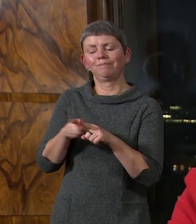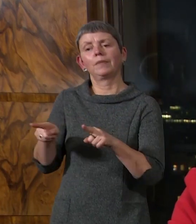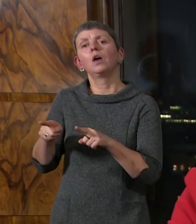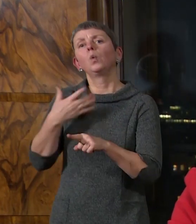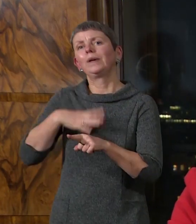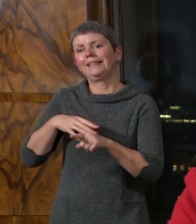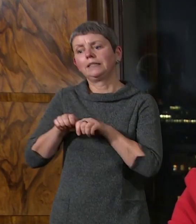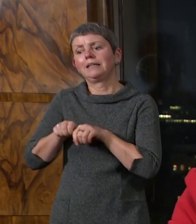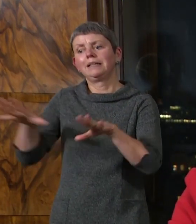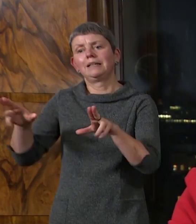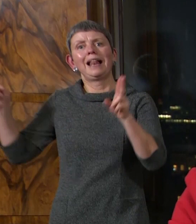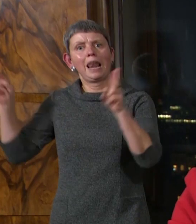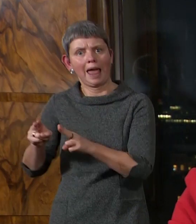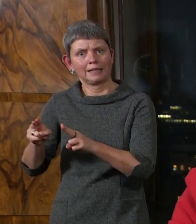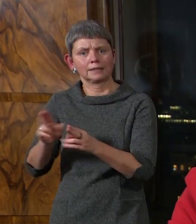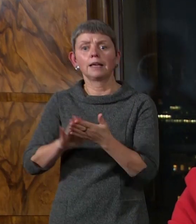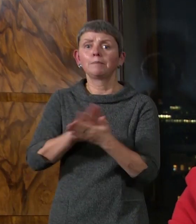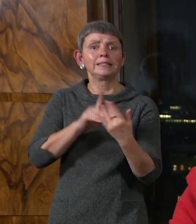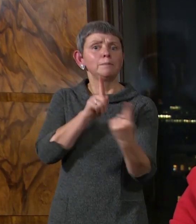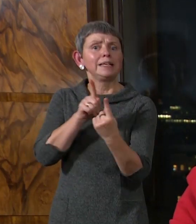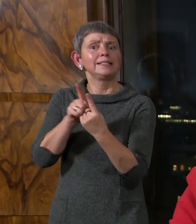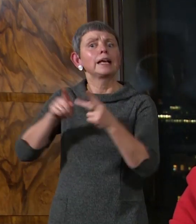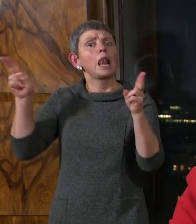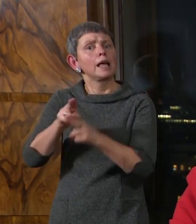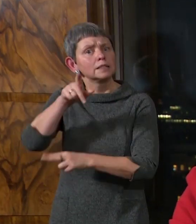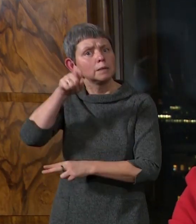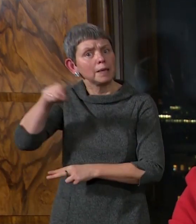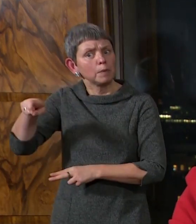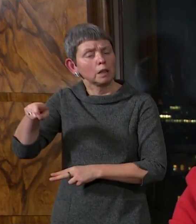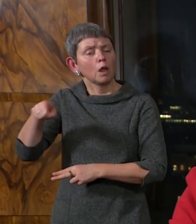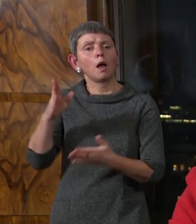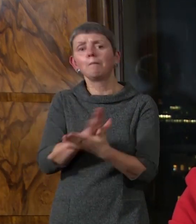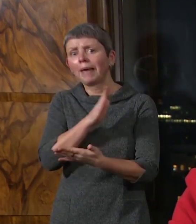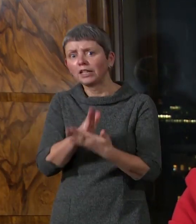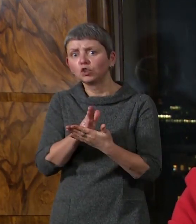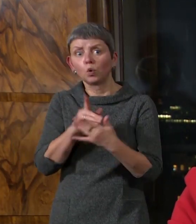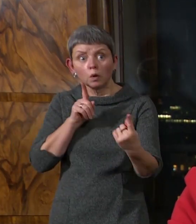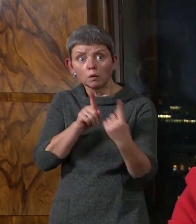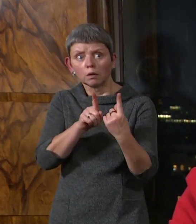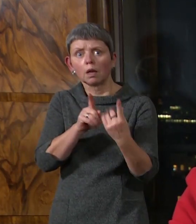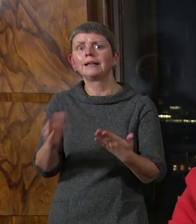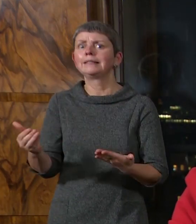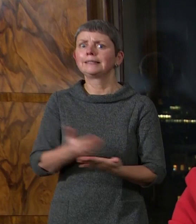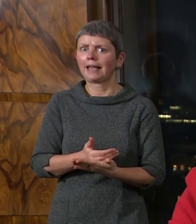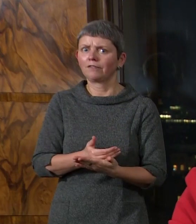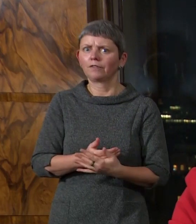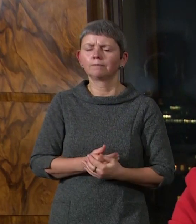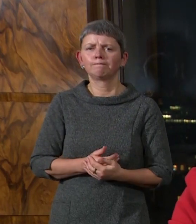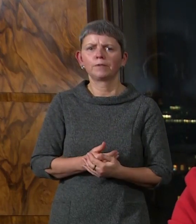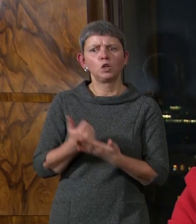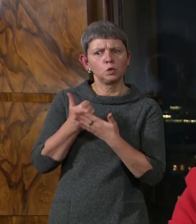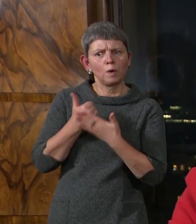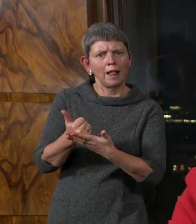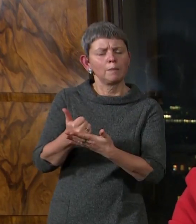us having fewer contacts with fewer people, and making sure those we do have are safer. To help workers and customers